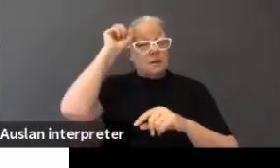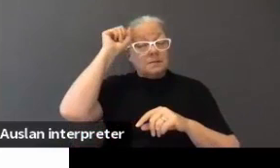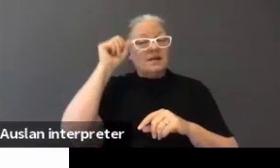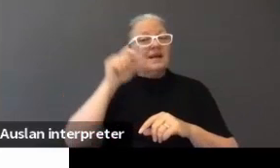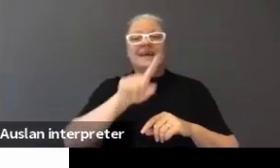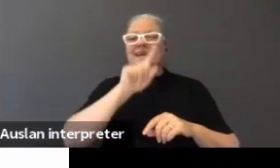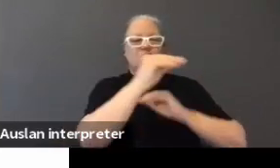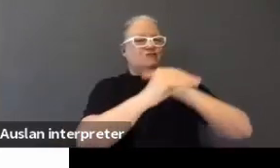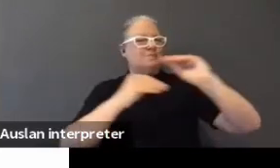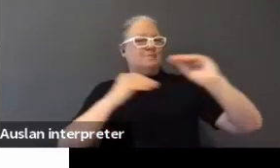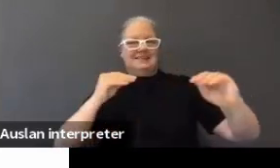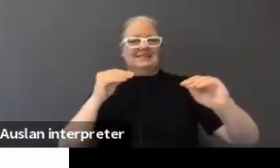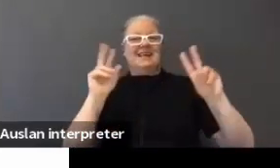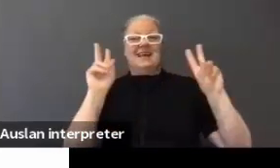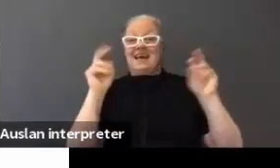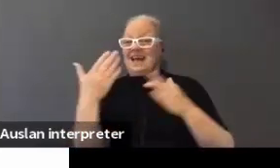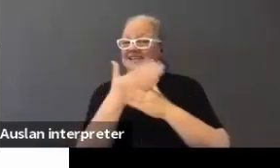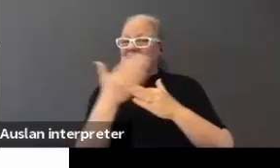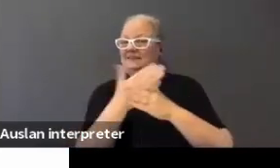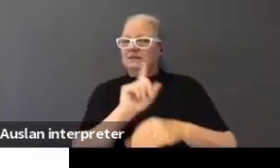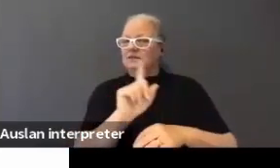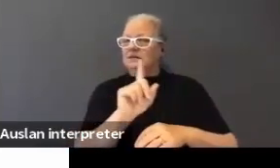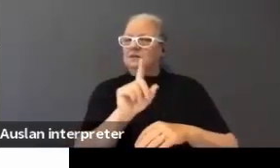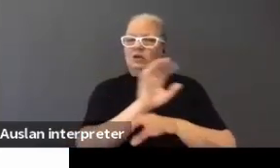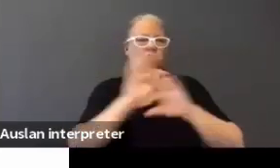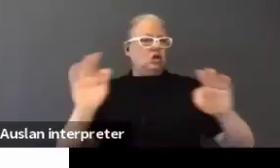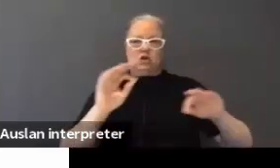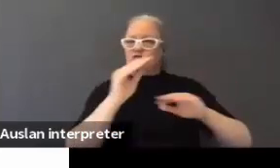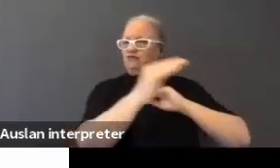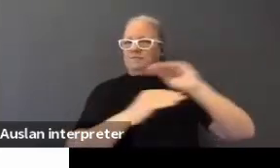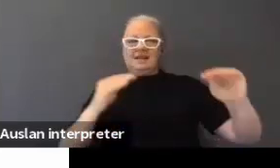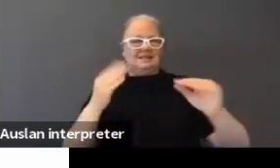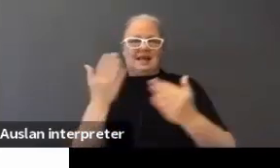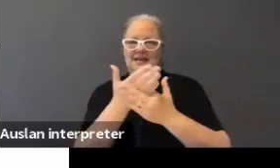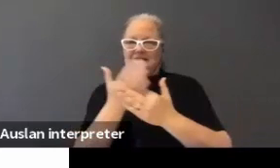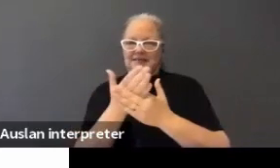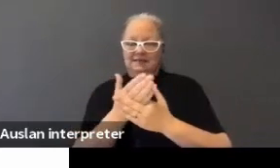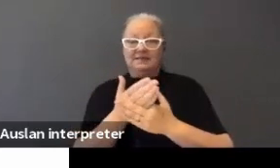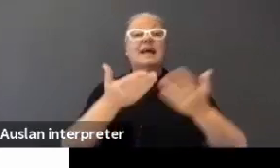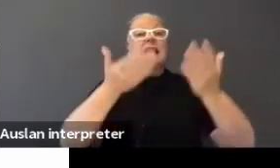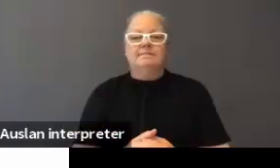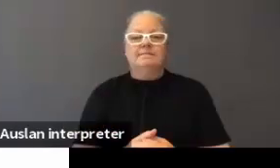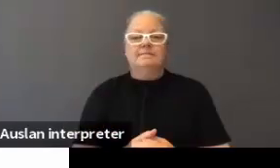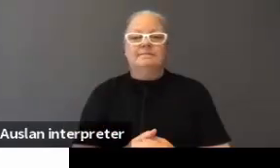replace access. Okay? They do not replace access. Next slide, please.